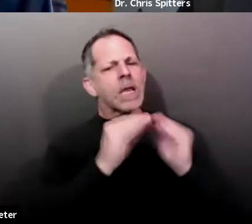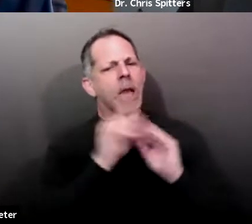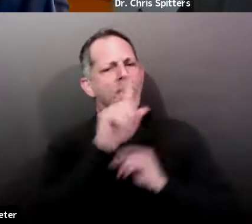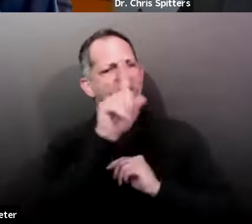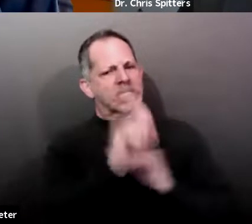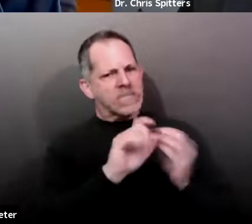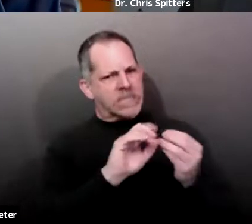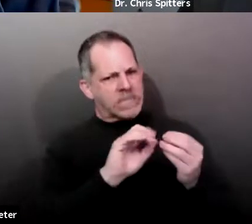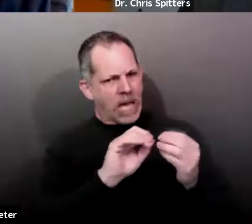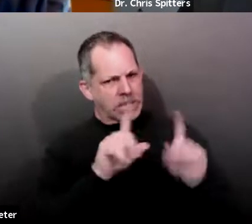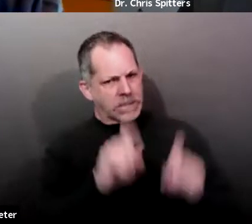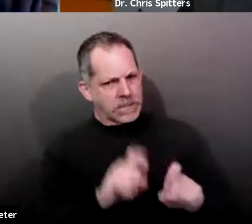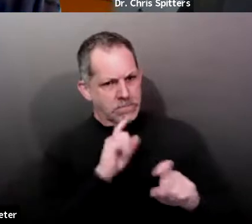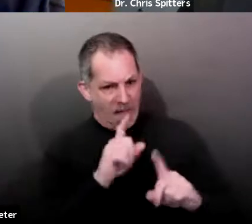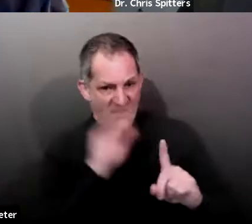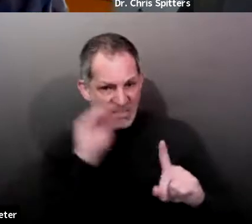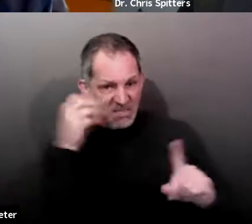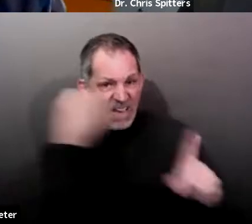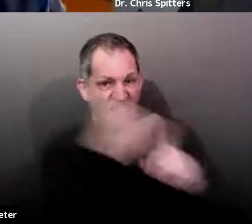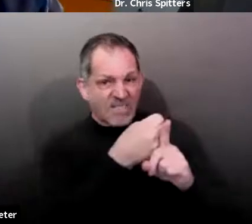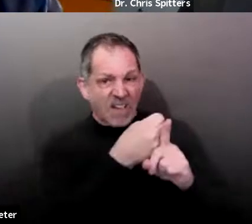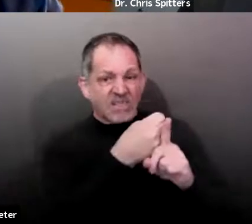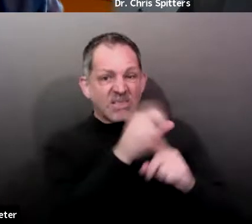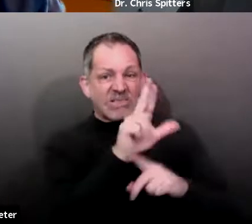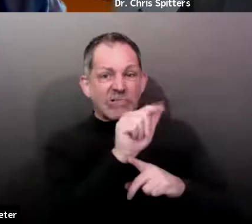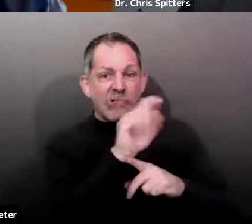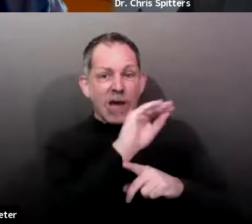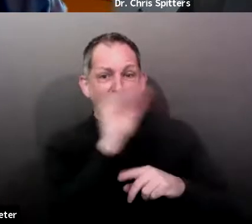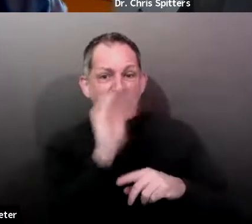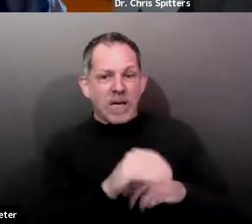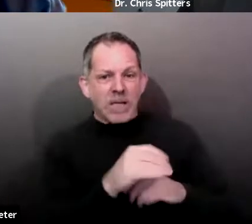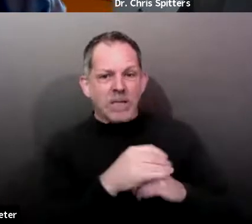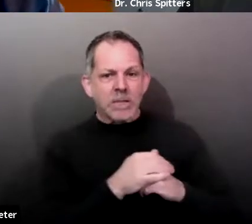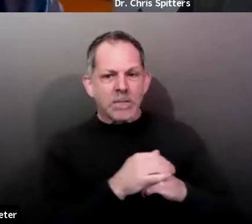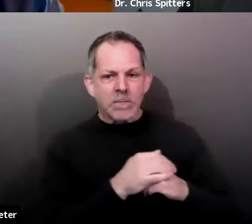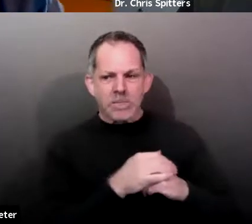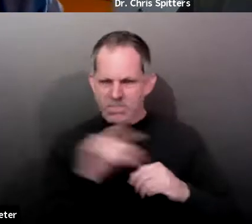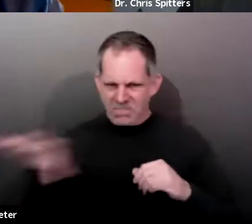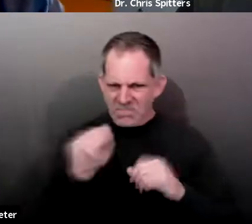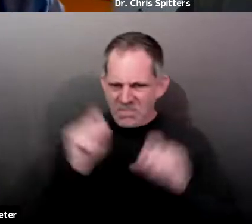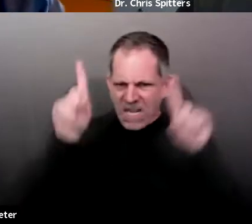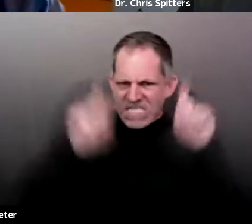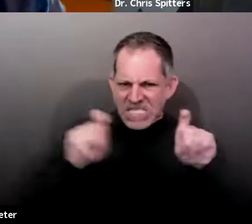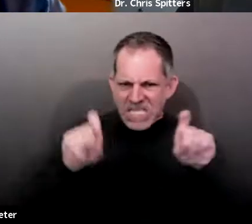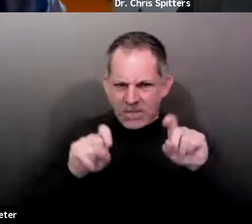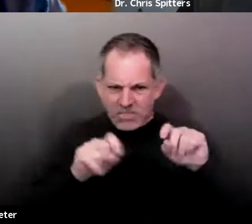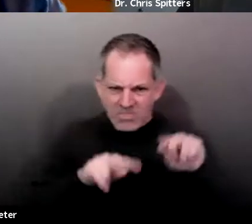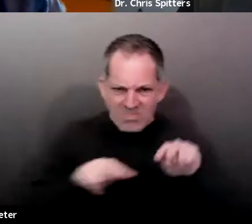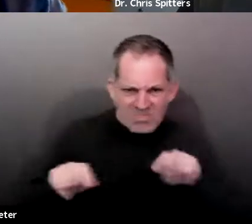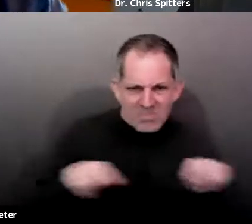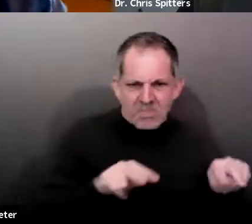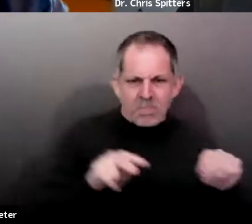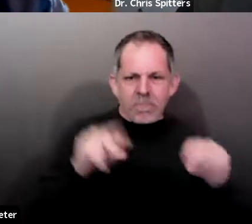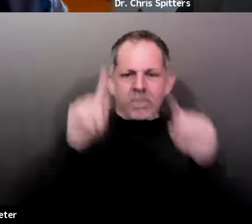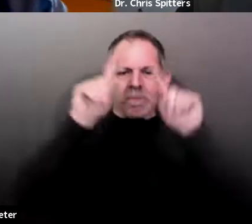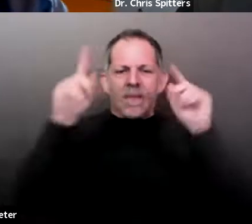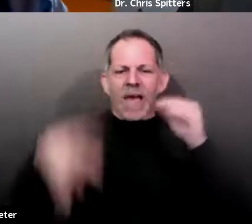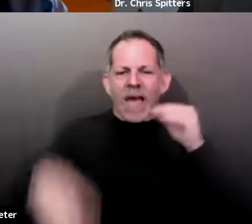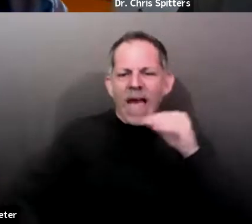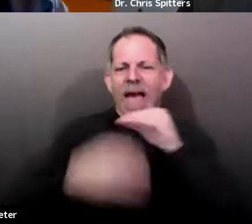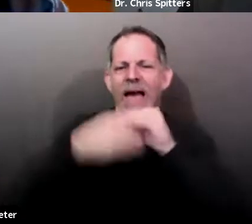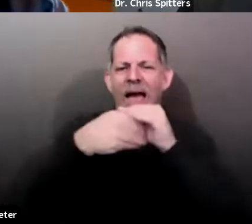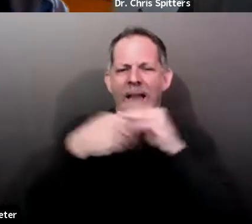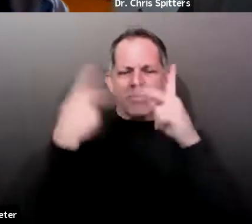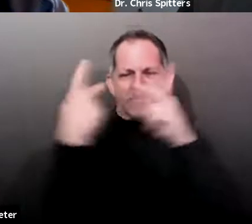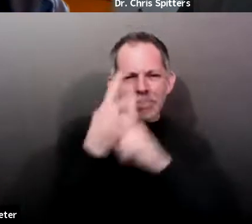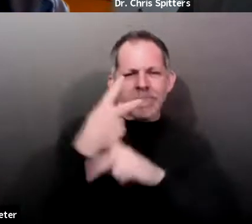see. Cause you take the number of tests administered, you see how many people of those added and you calculate the rate. So number of cases per